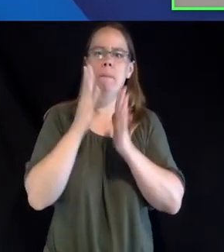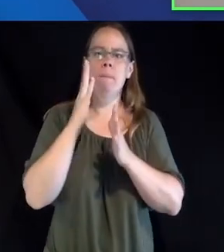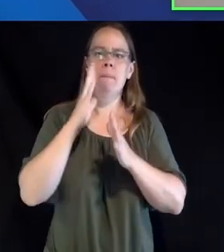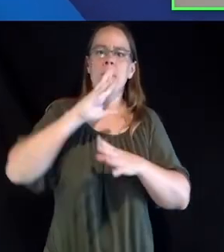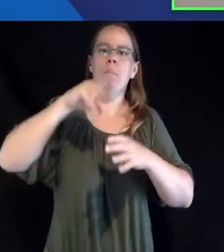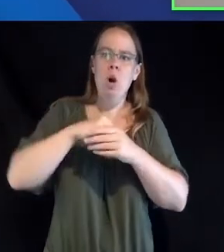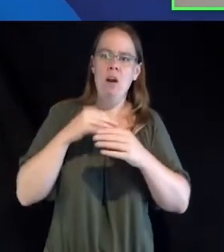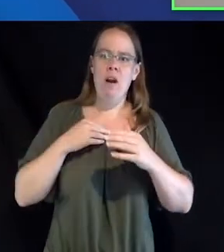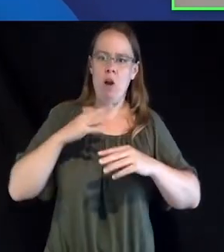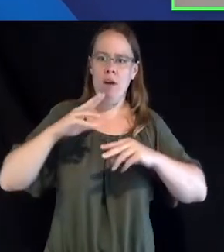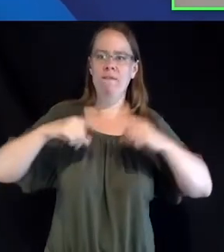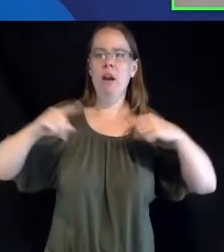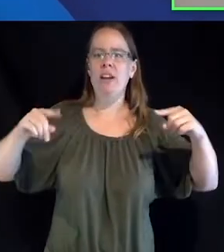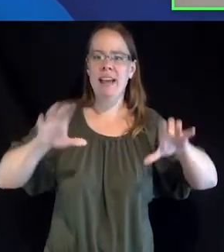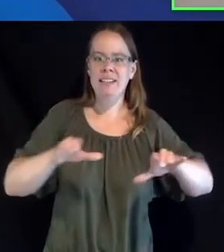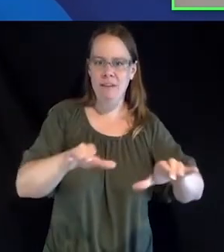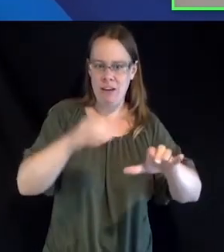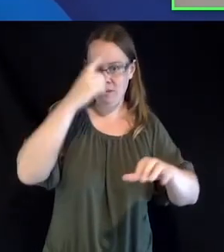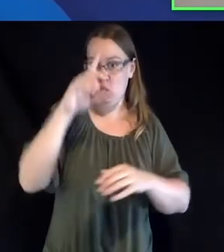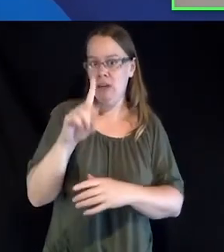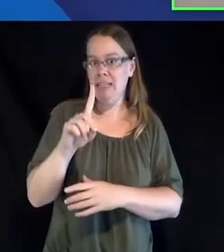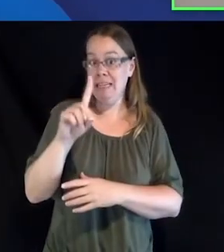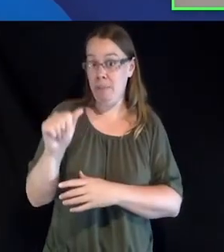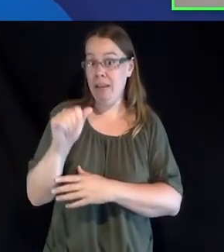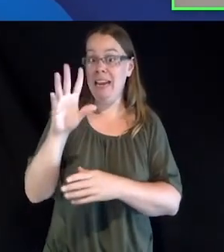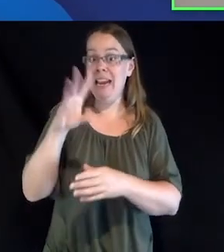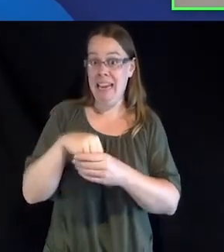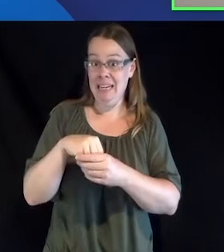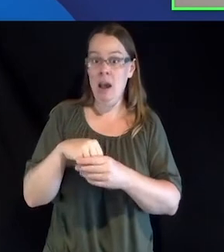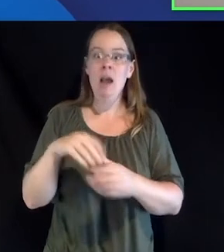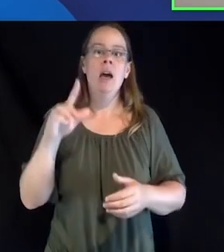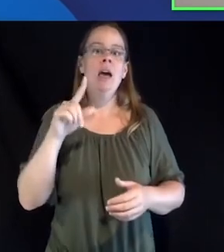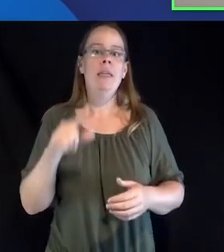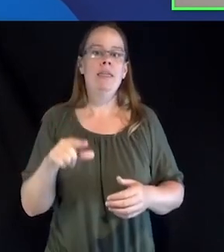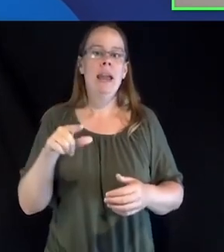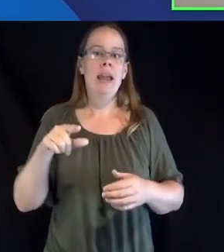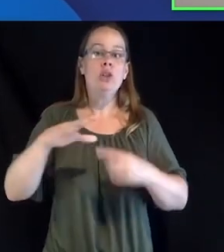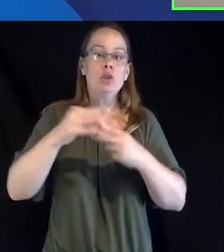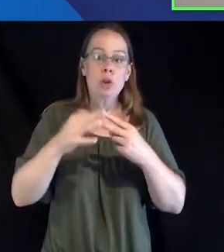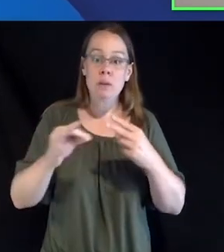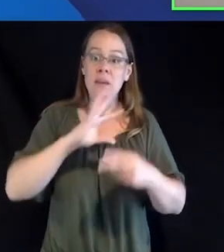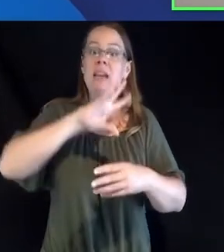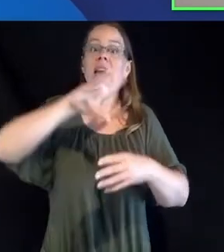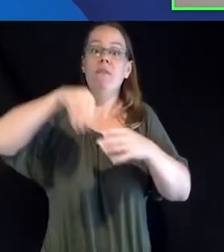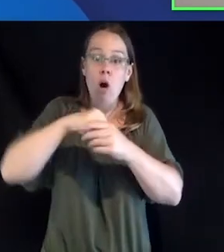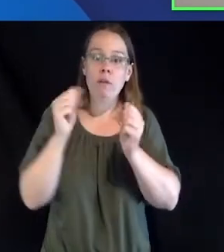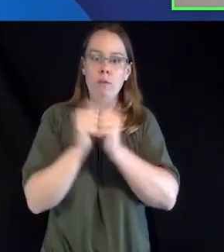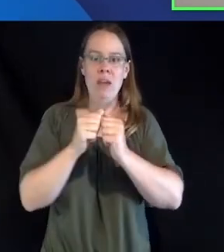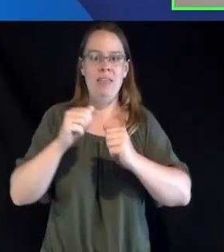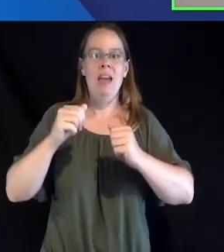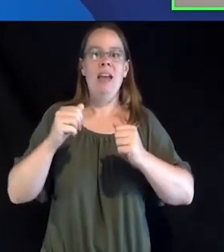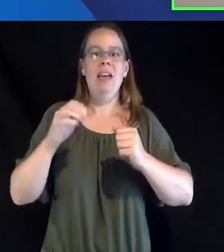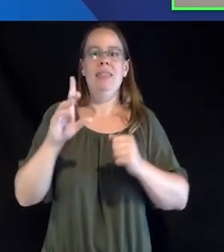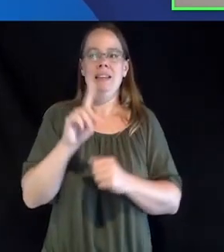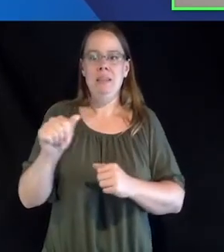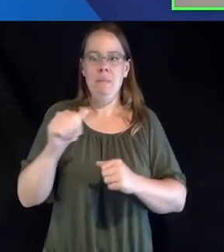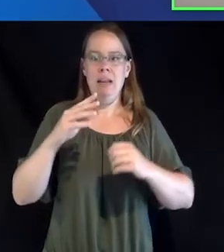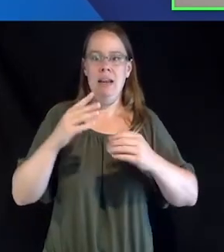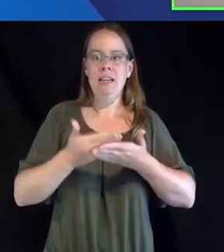during the review process. They've conducted site visits and they've been a part of the mentor protege program.